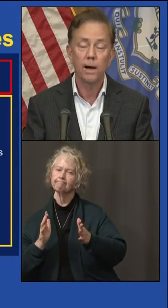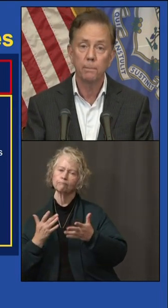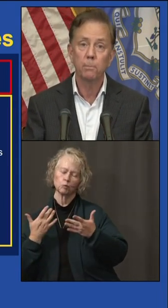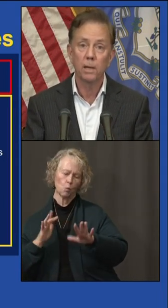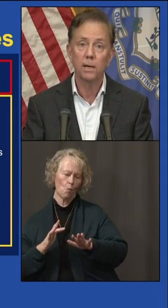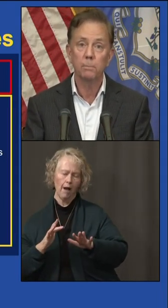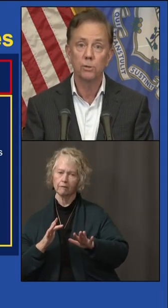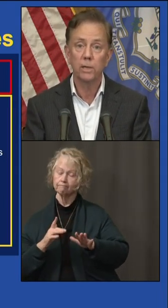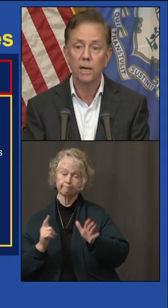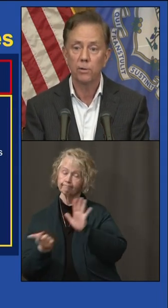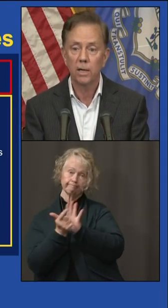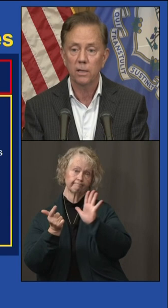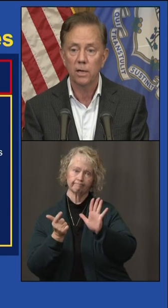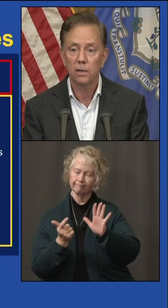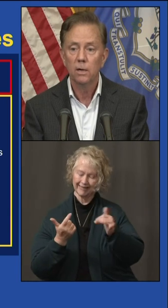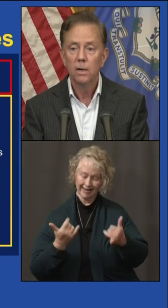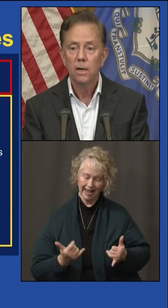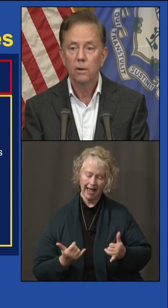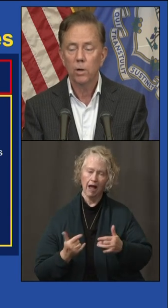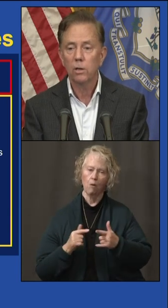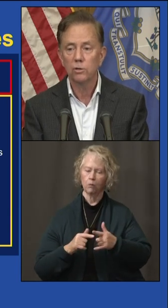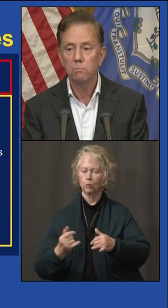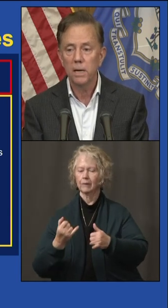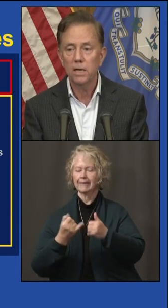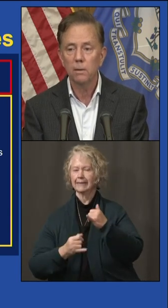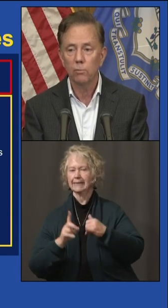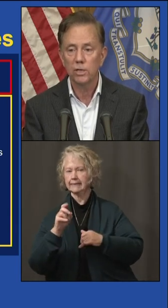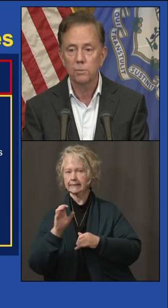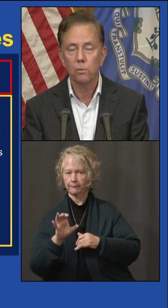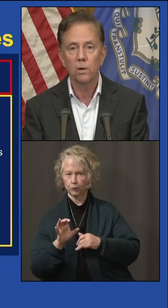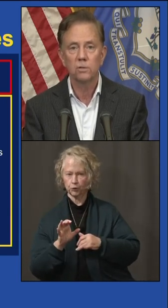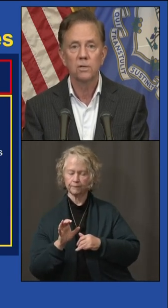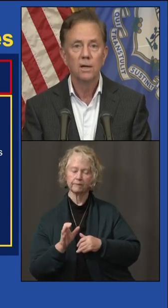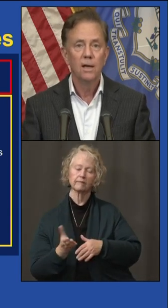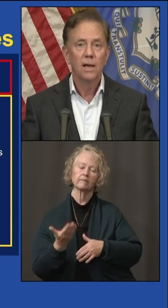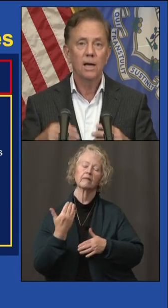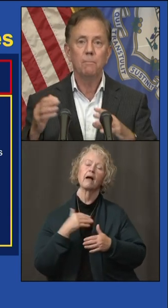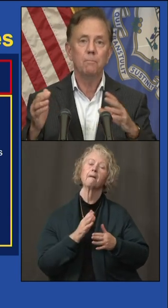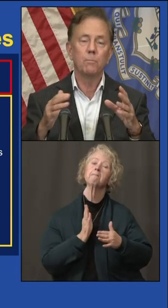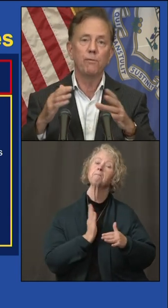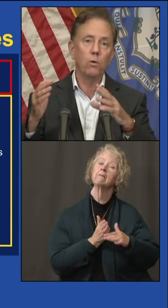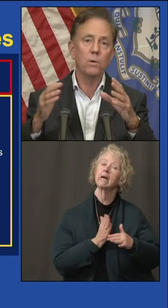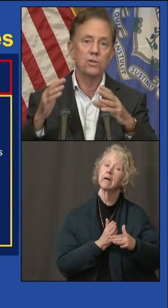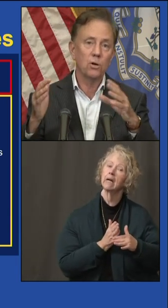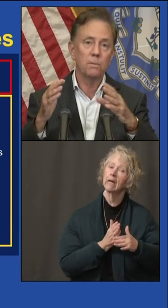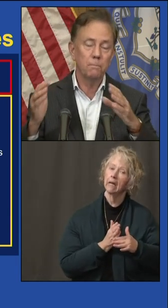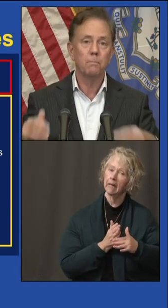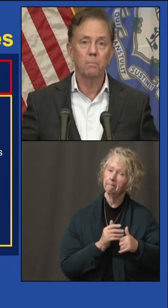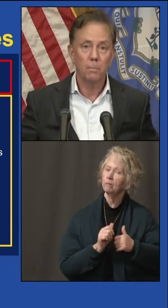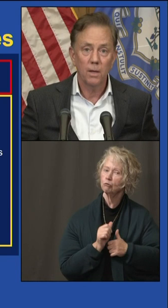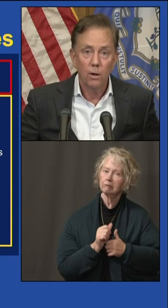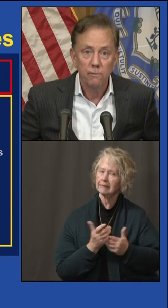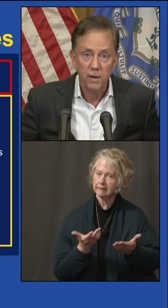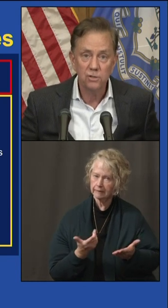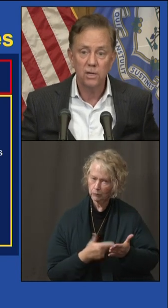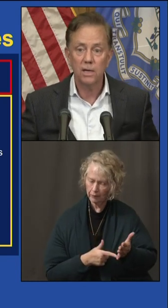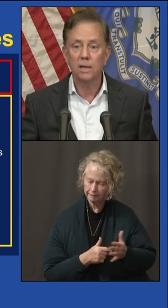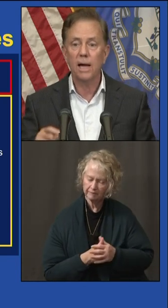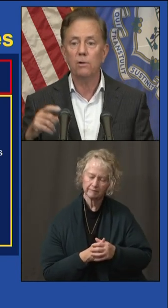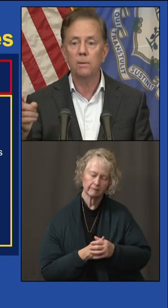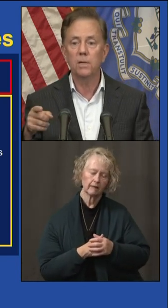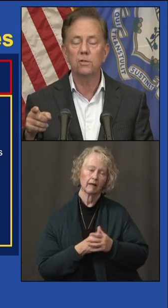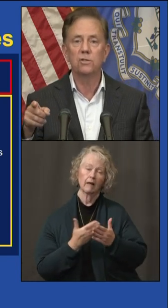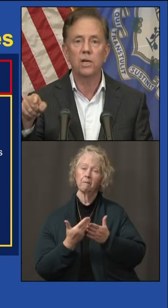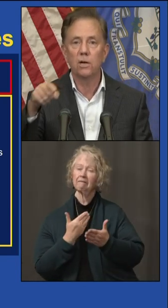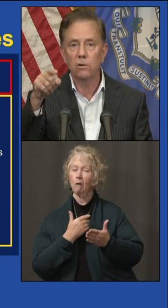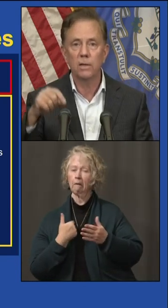will not be played between now and the end of the year. And what are those medium-risk sports? And before we start, you know, fussing